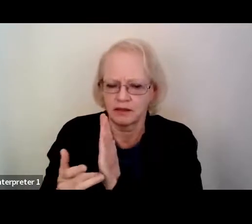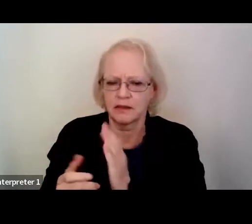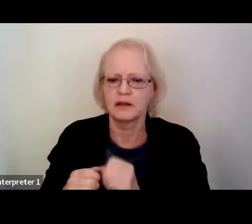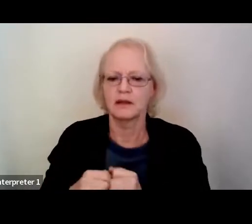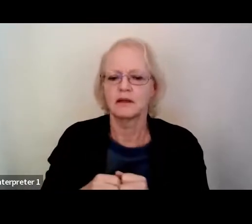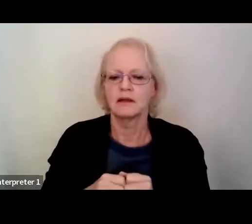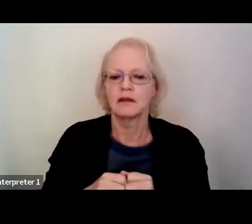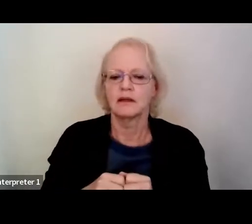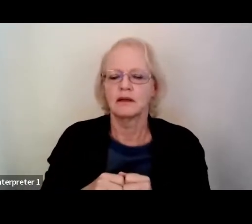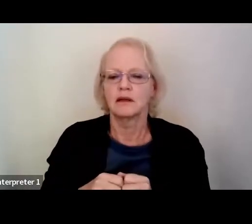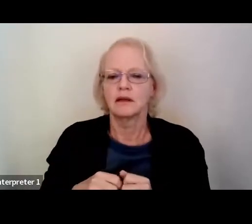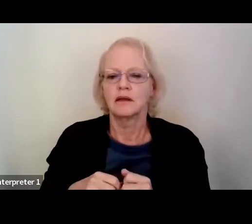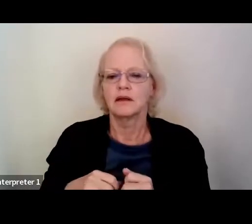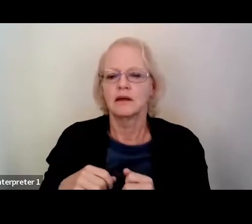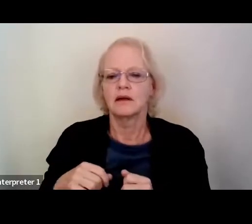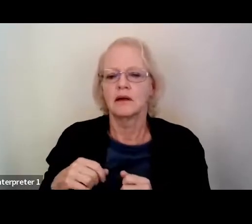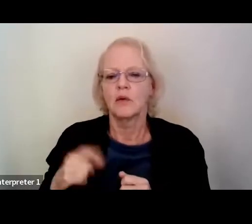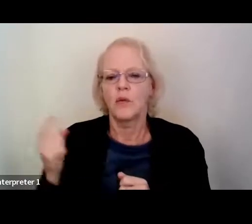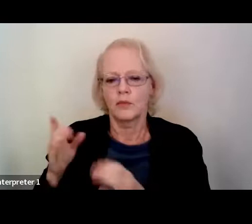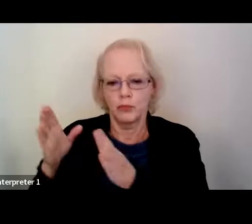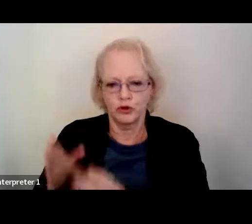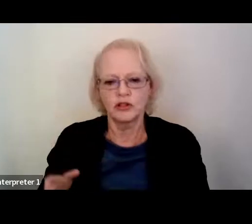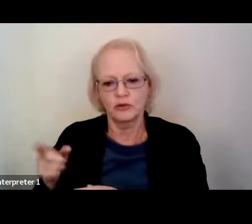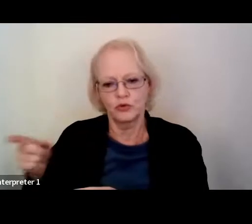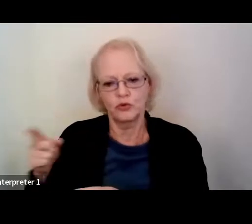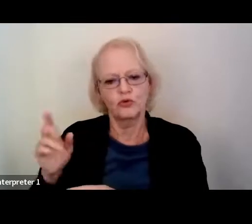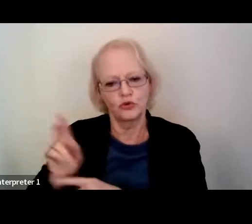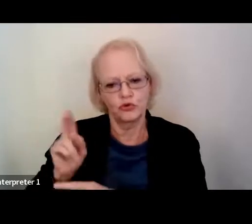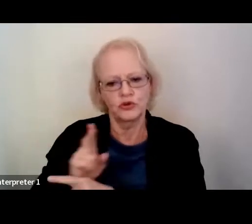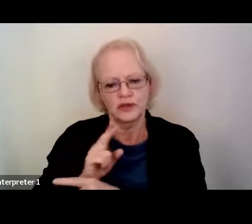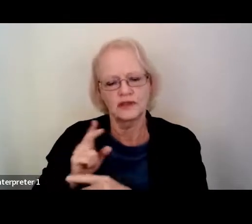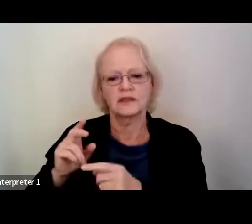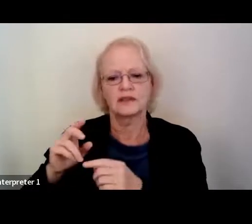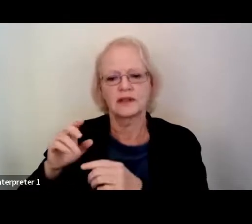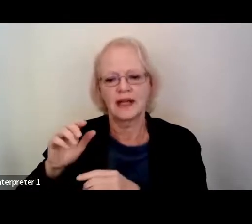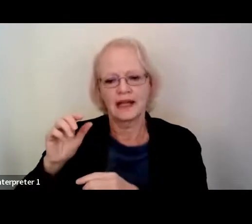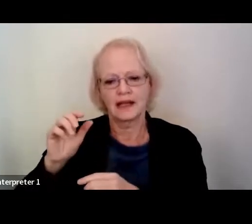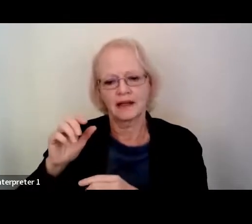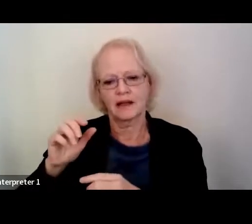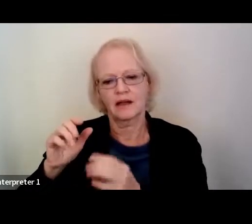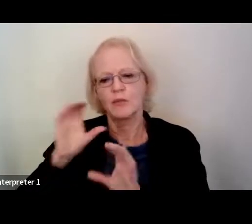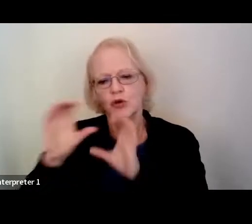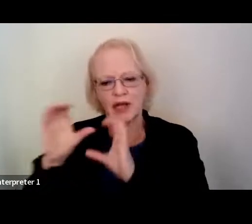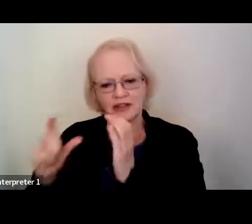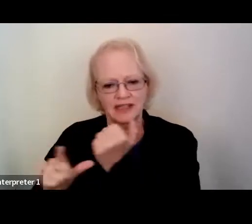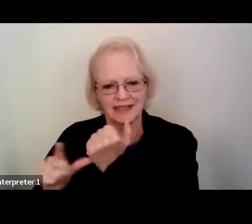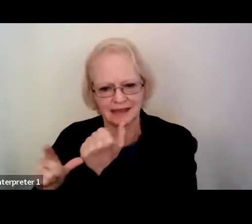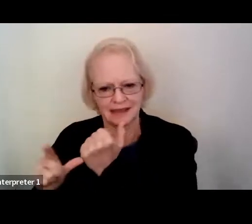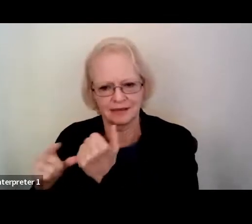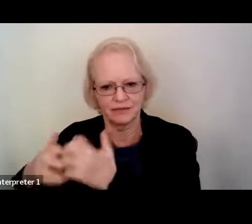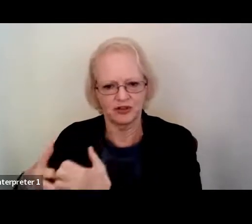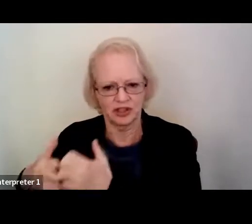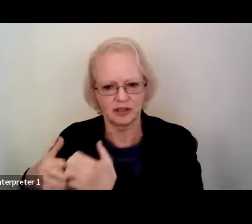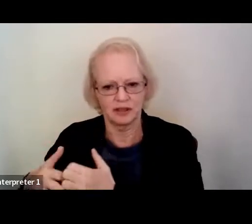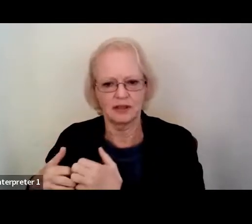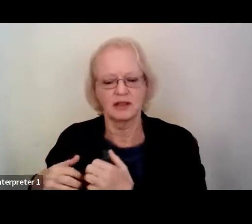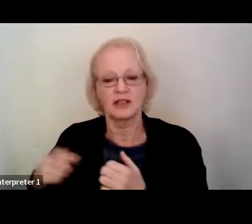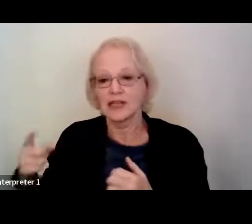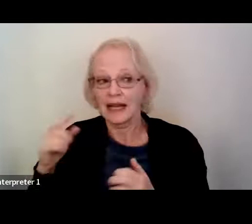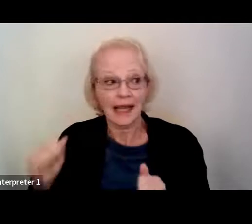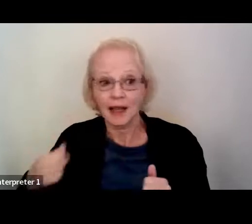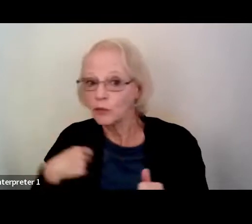a full-time AAC user, who writes, Will this technology be available to others? Can we get in on any trials?